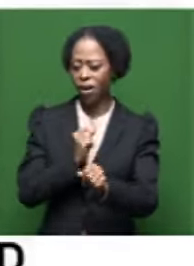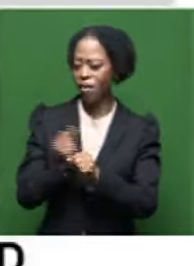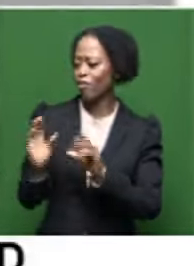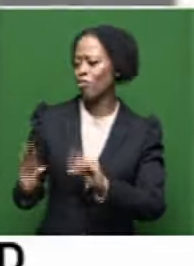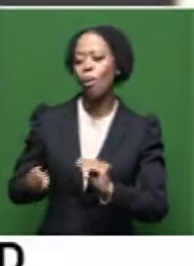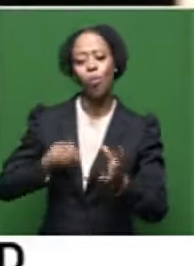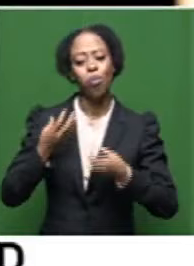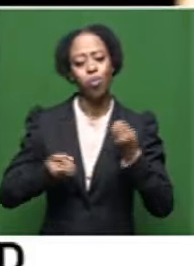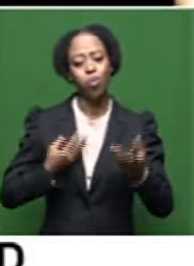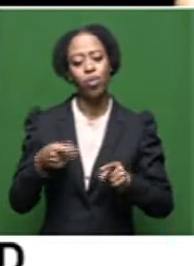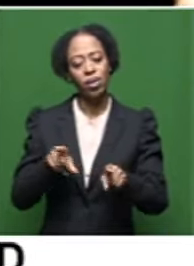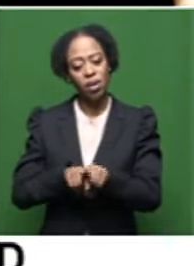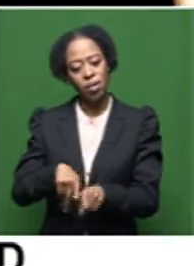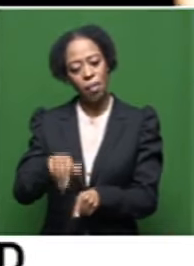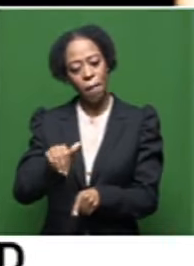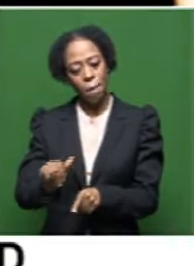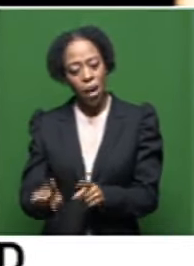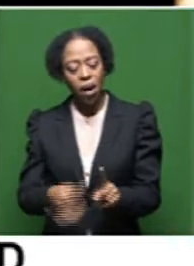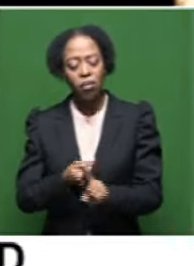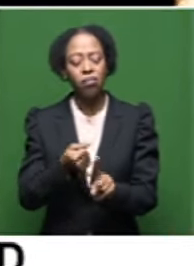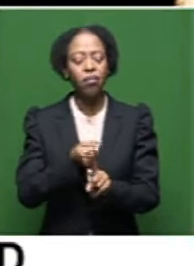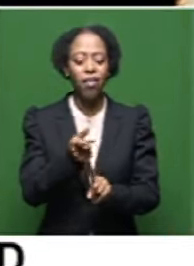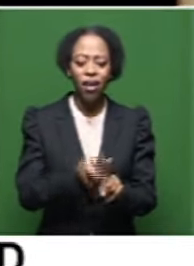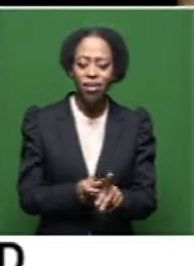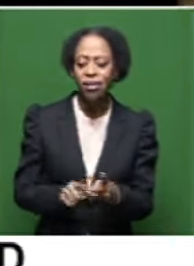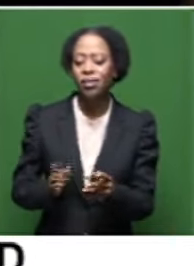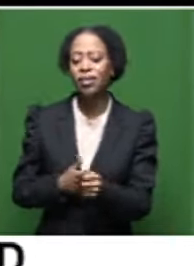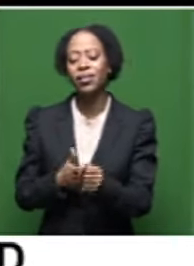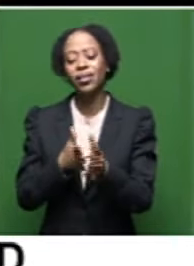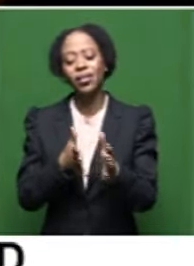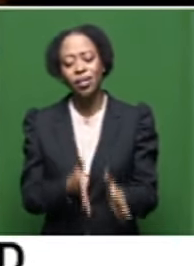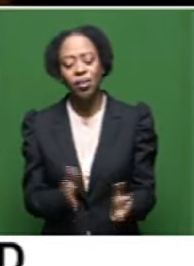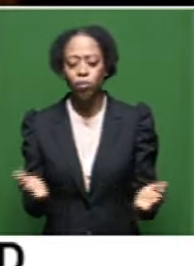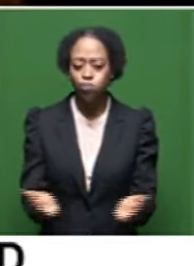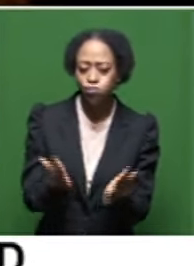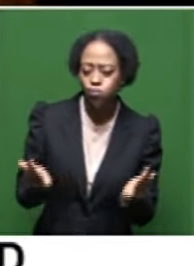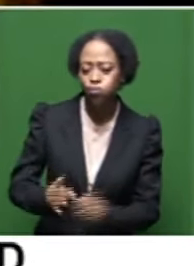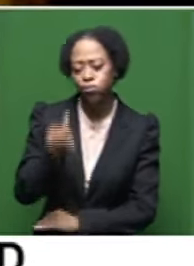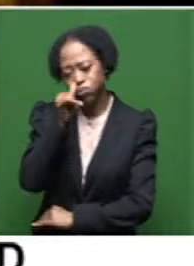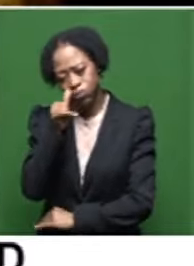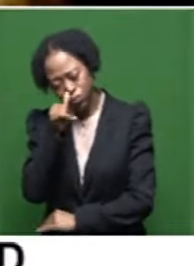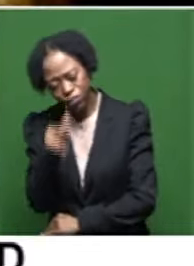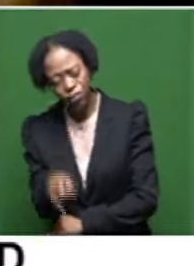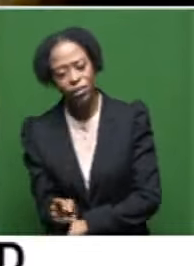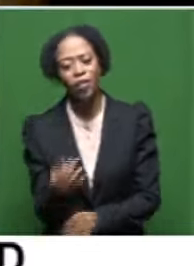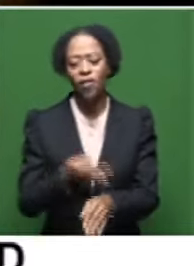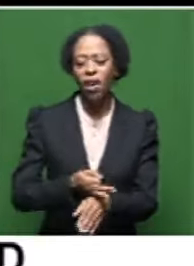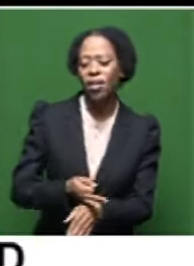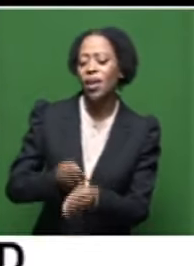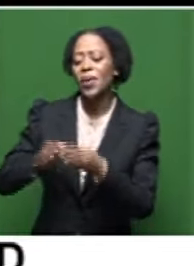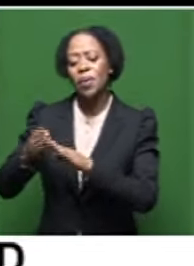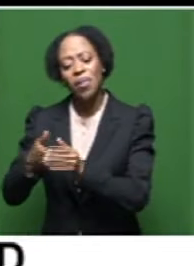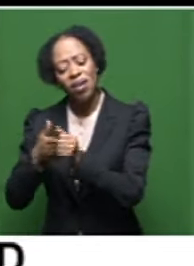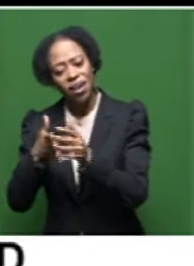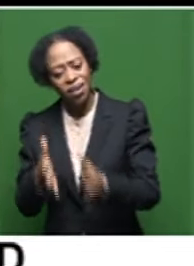a poet. As a Pan-Africanist, as an activist, as a leader, organizer, mobilizer, as a gangster, as a father, as a